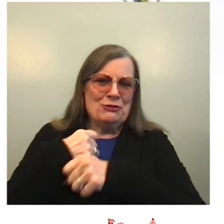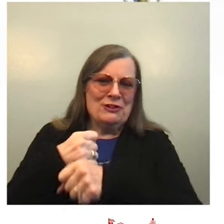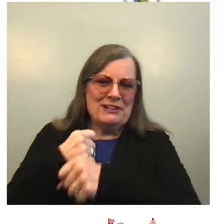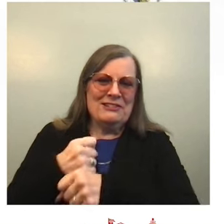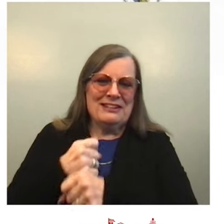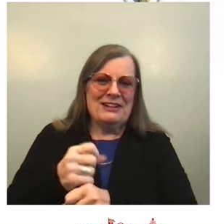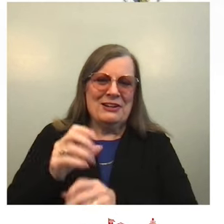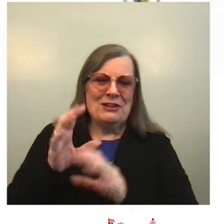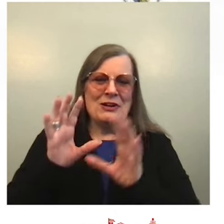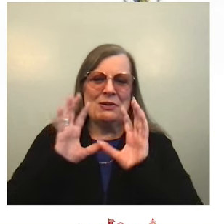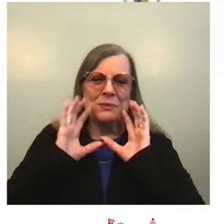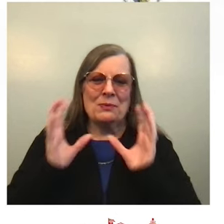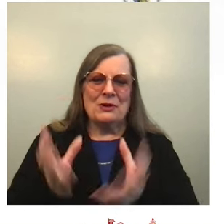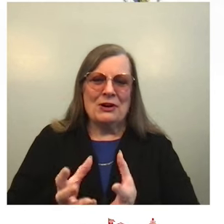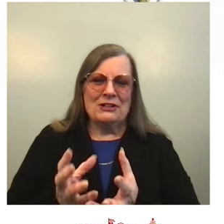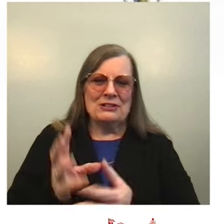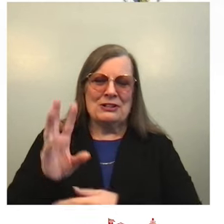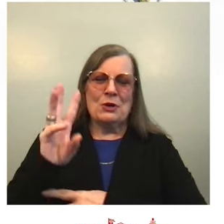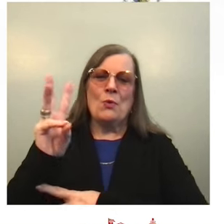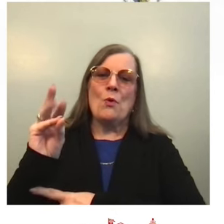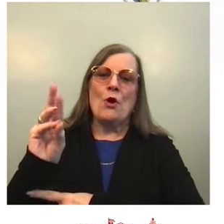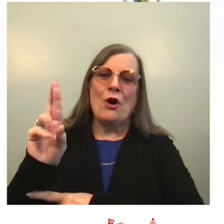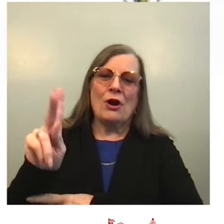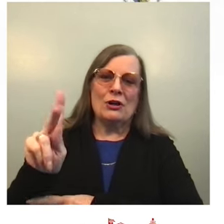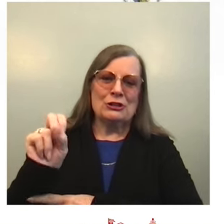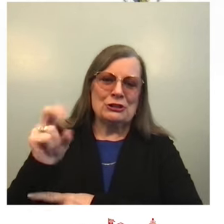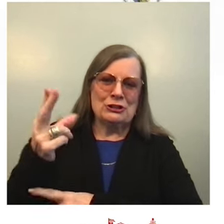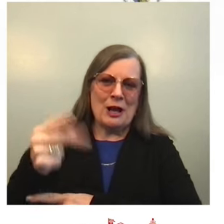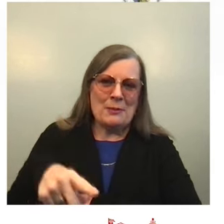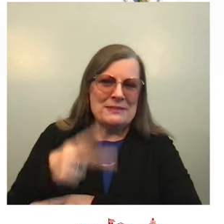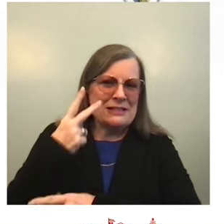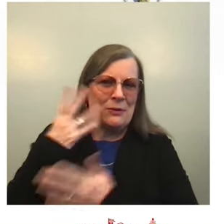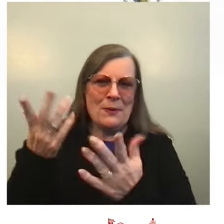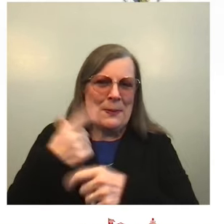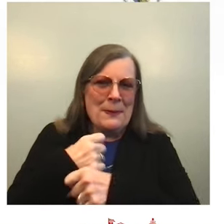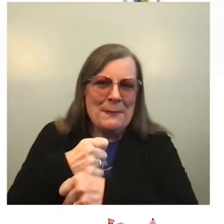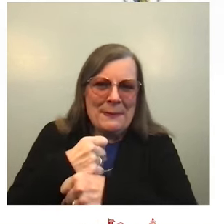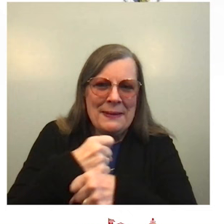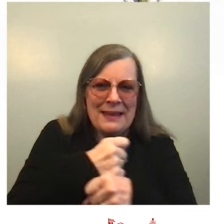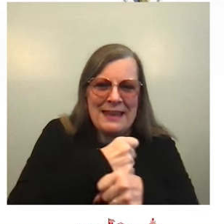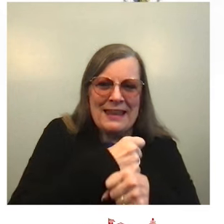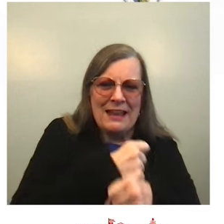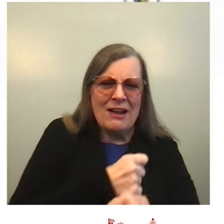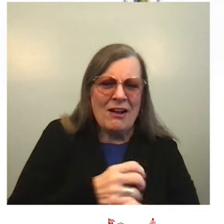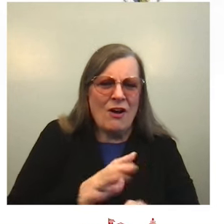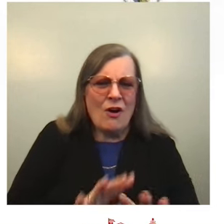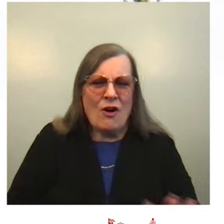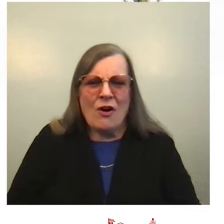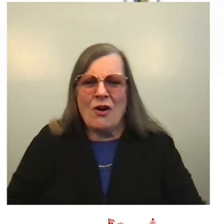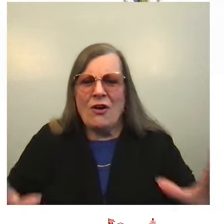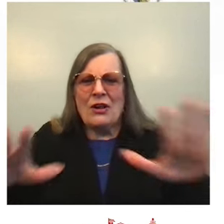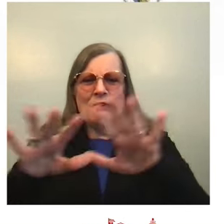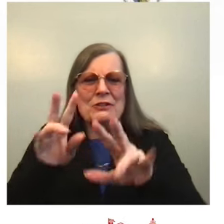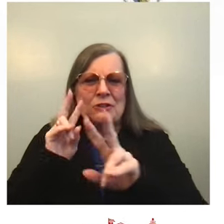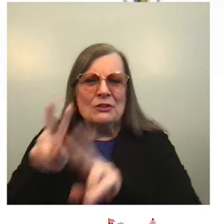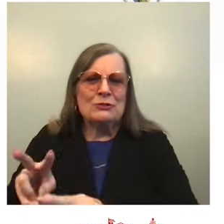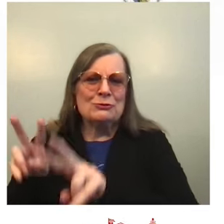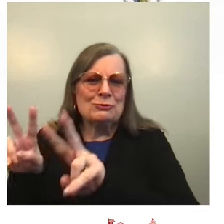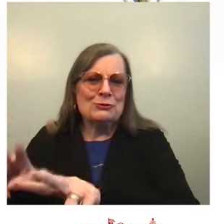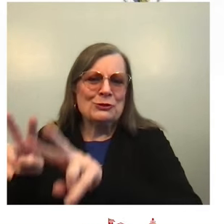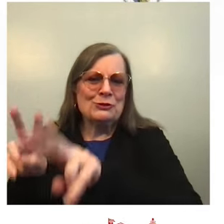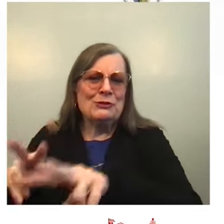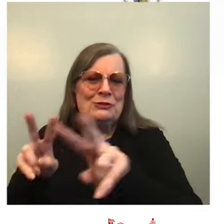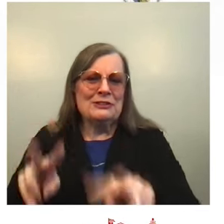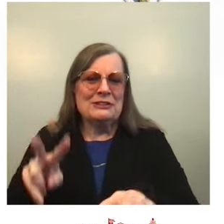Throughout the House, we pay tribute to the 200th anniversary of the publication of T'was the Night